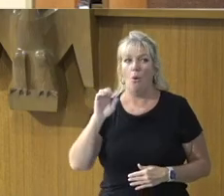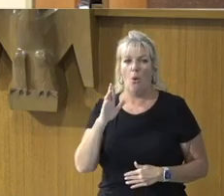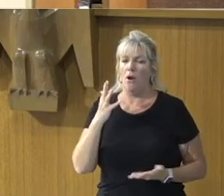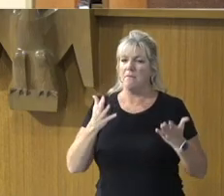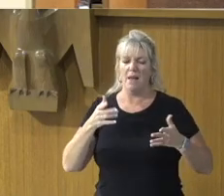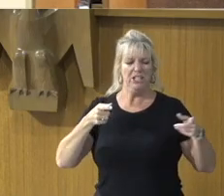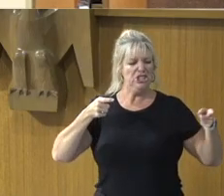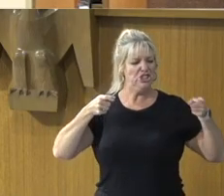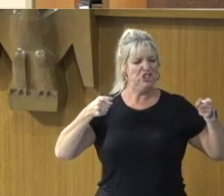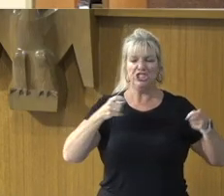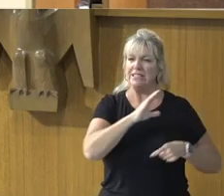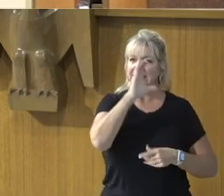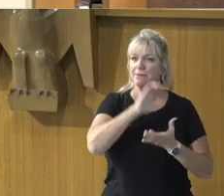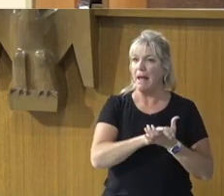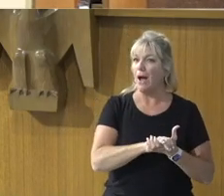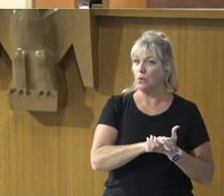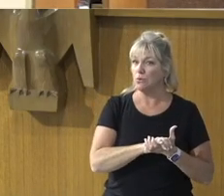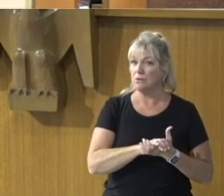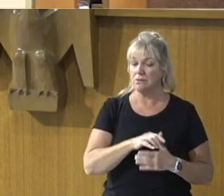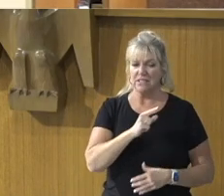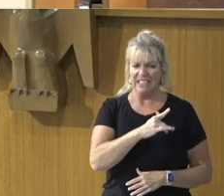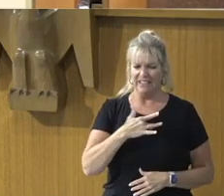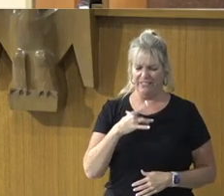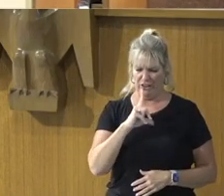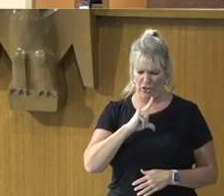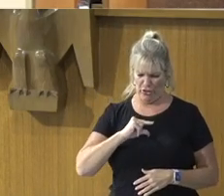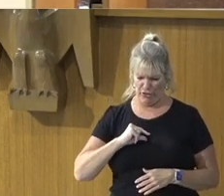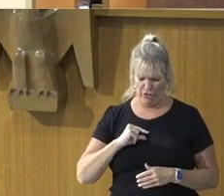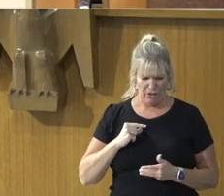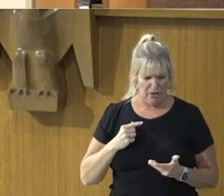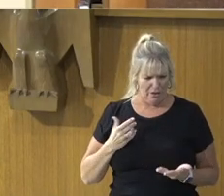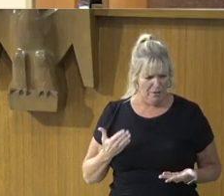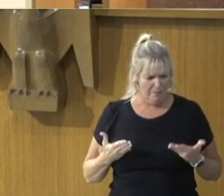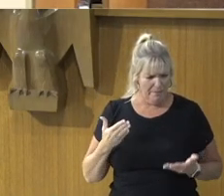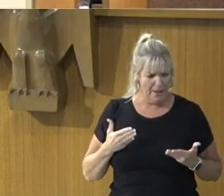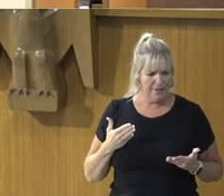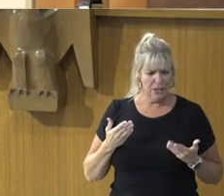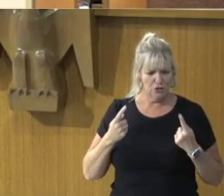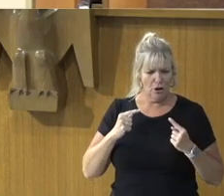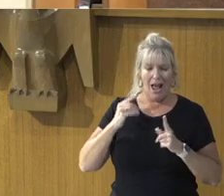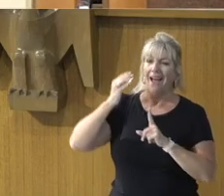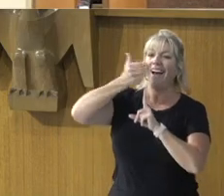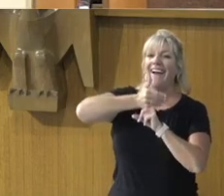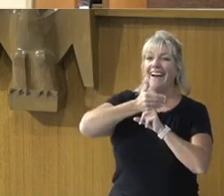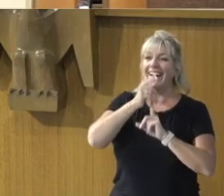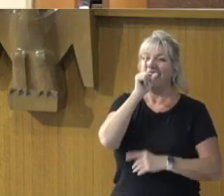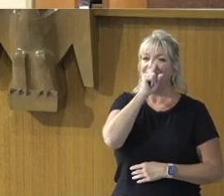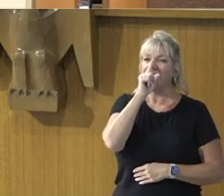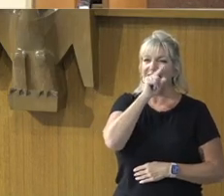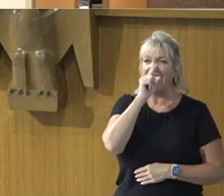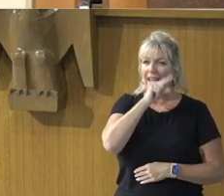insecure, He may have tried, To gain a false, Sense of security, Which only increased, His anxiety,